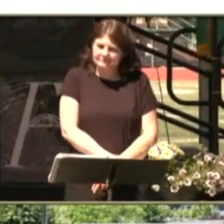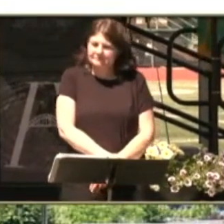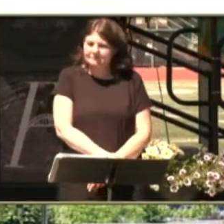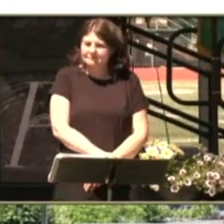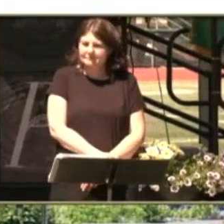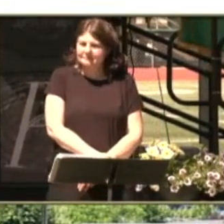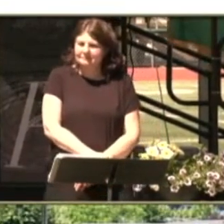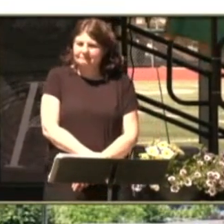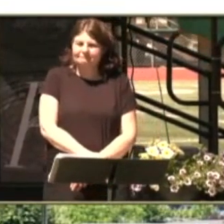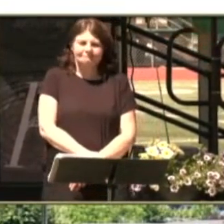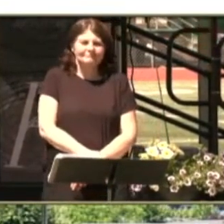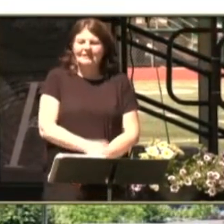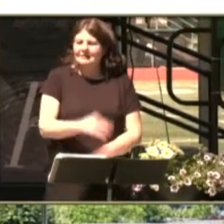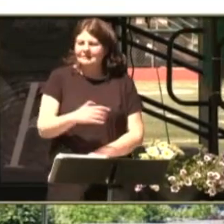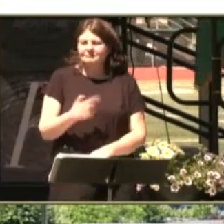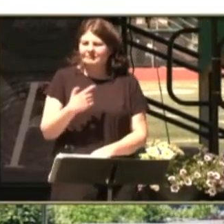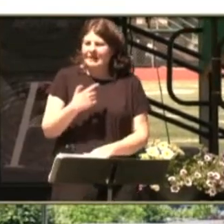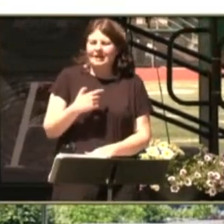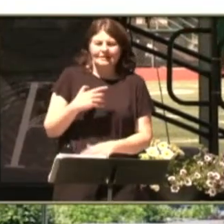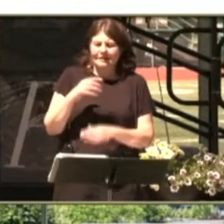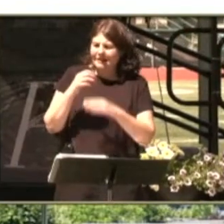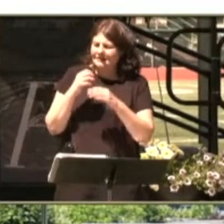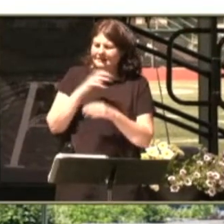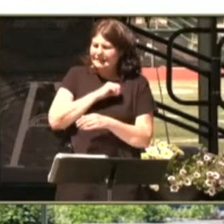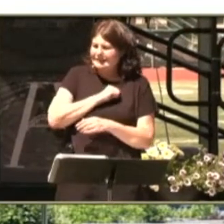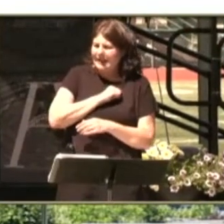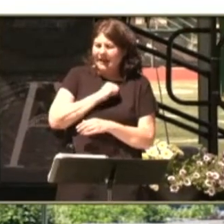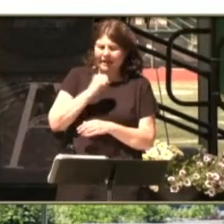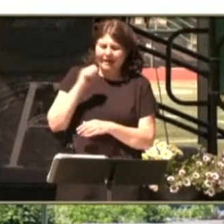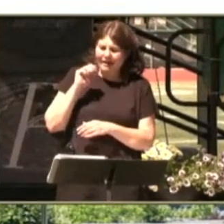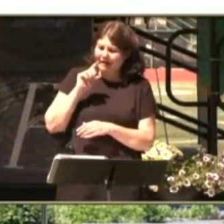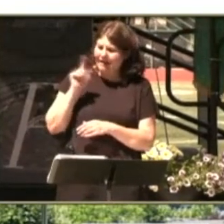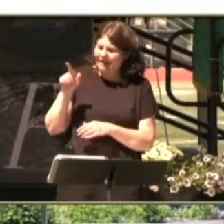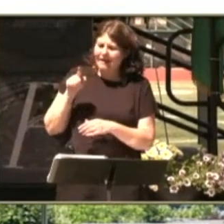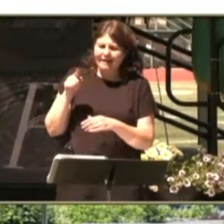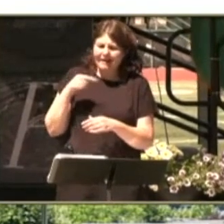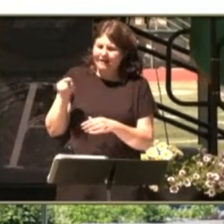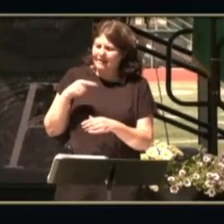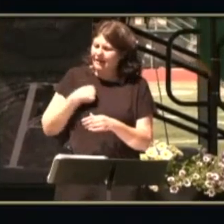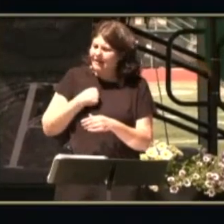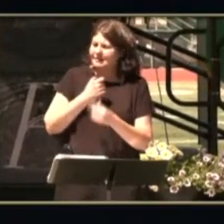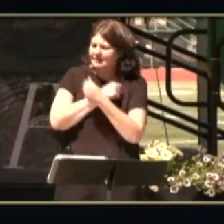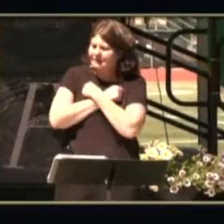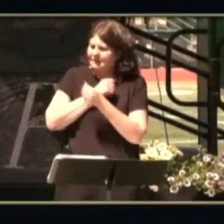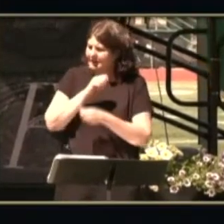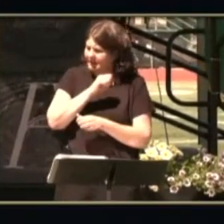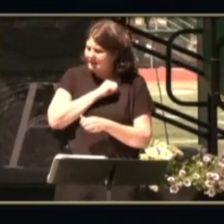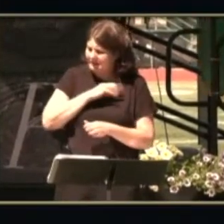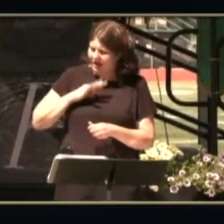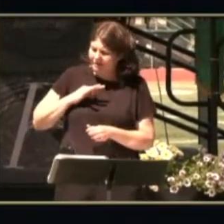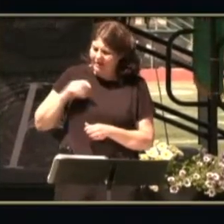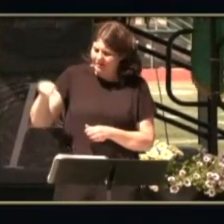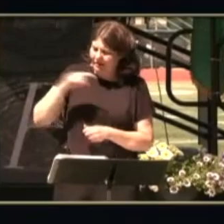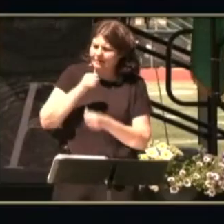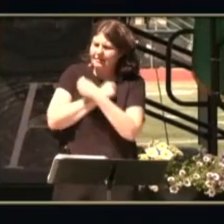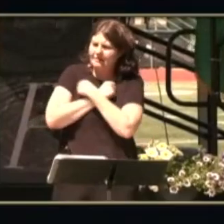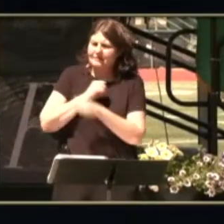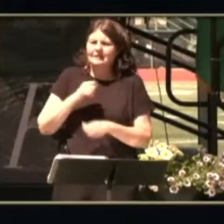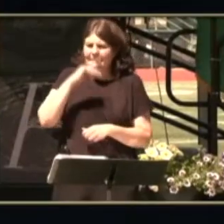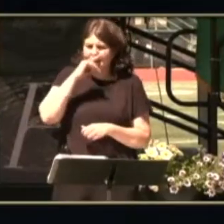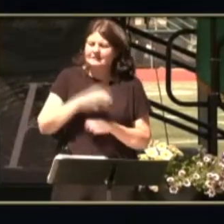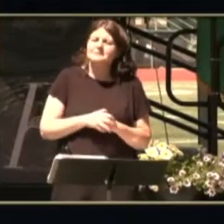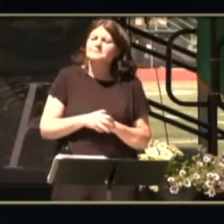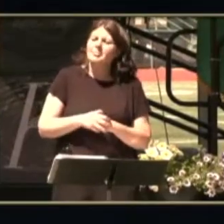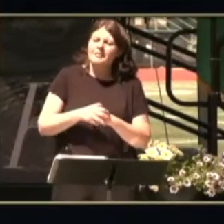love these people and they love the kids and and that's what it's all about to our students congratulations for uh